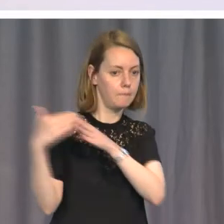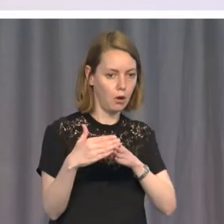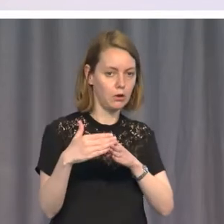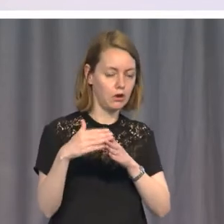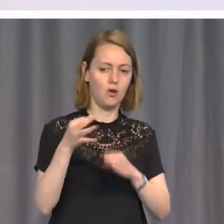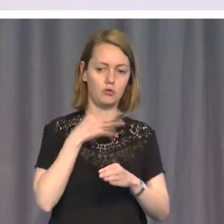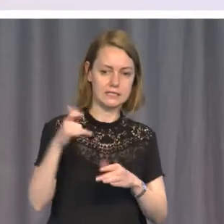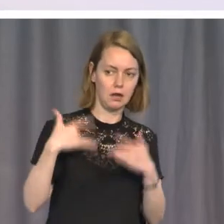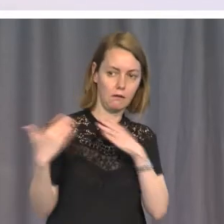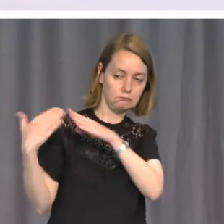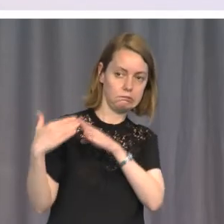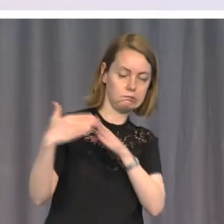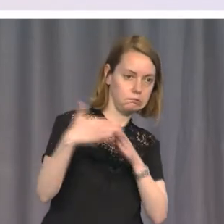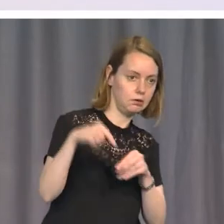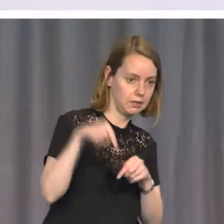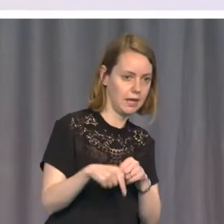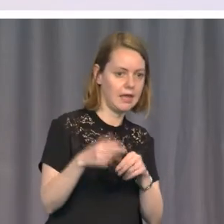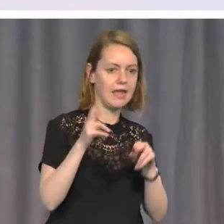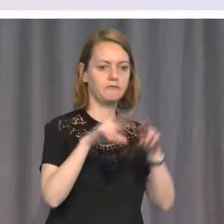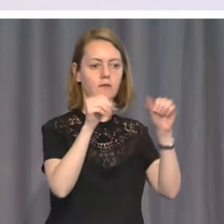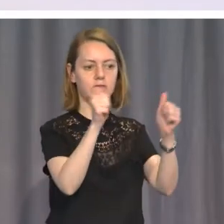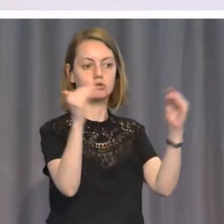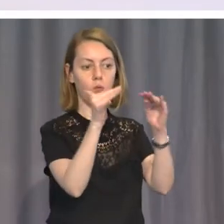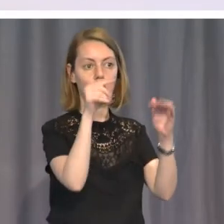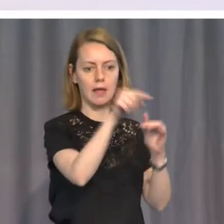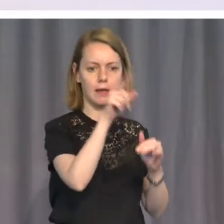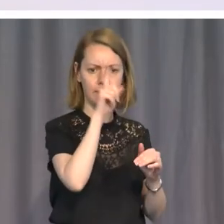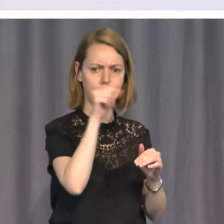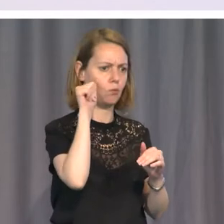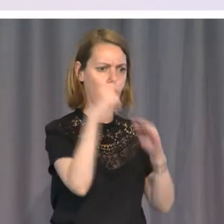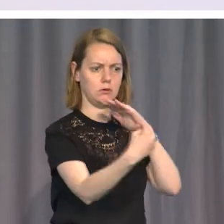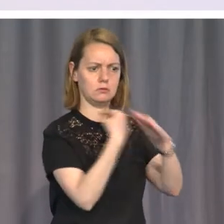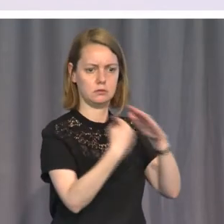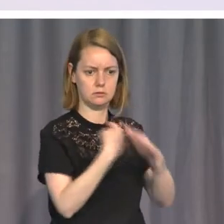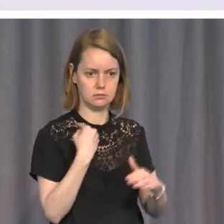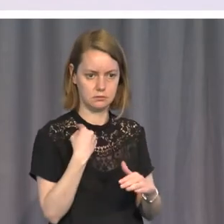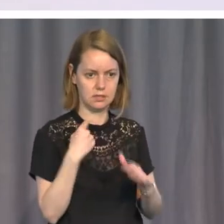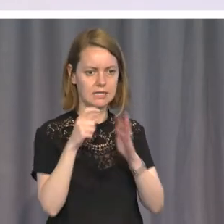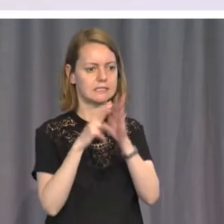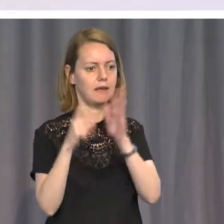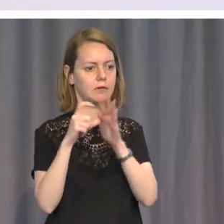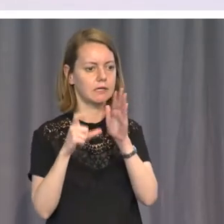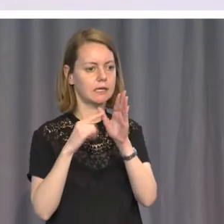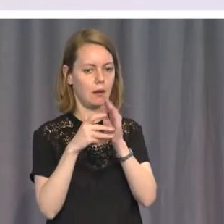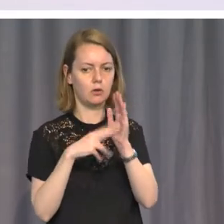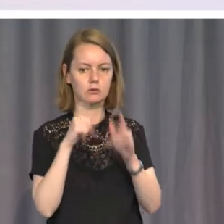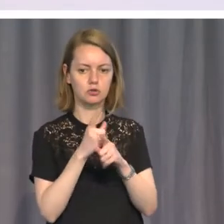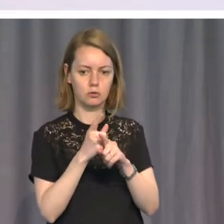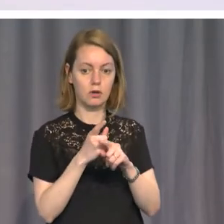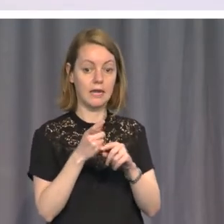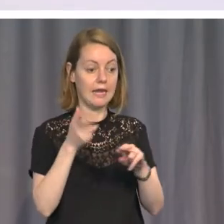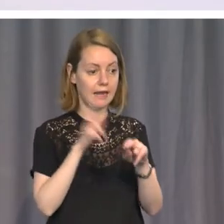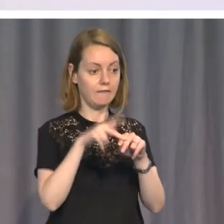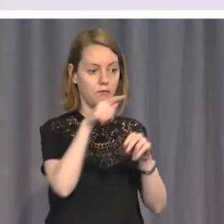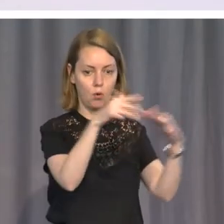doing so. And that was David Cameron's point, and it seems to elude Mr. Abbott. People will always risk